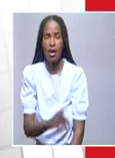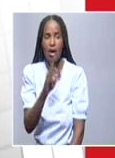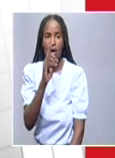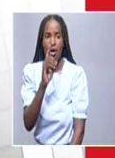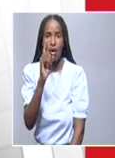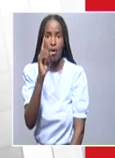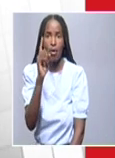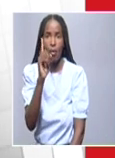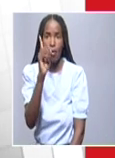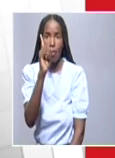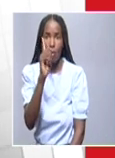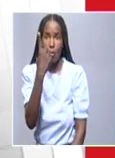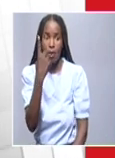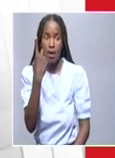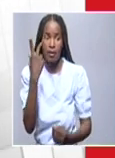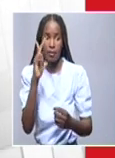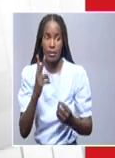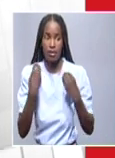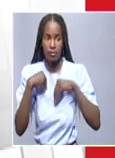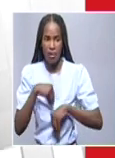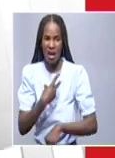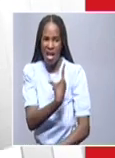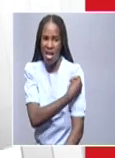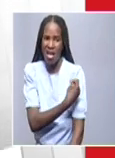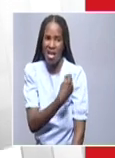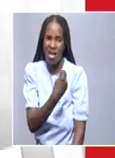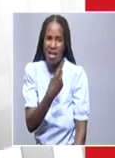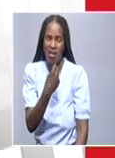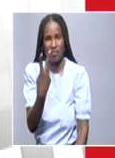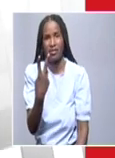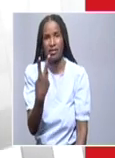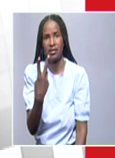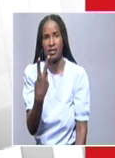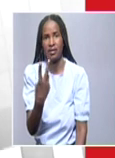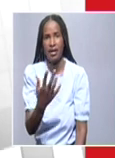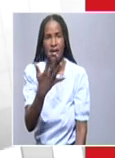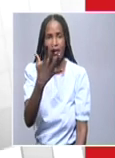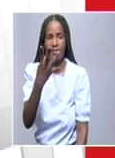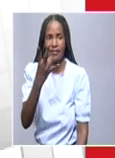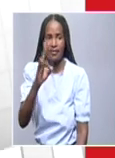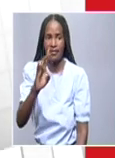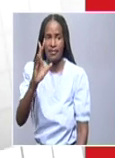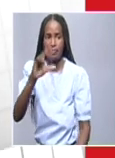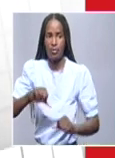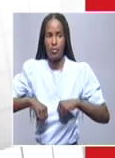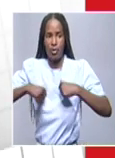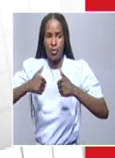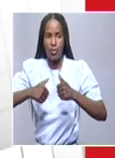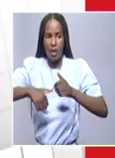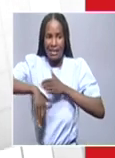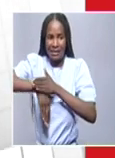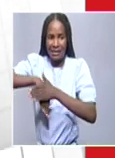case is fully vaccinated. We have recorded 57 new recoveries from 10 regions,